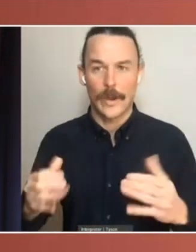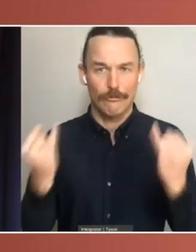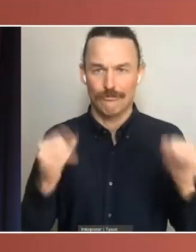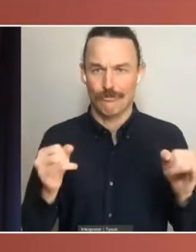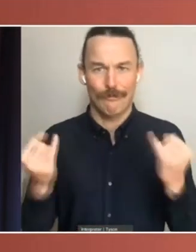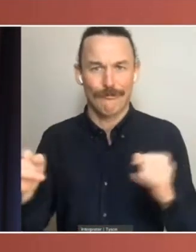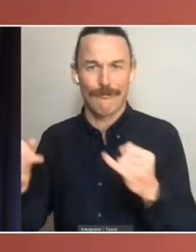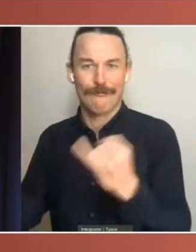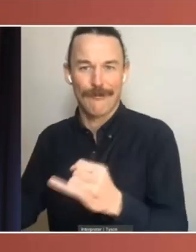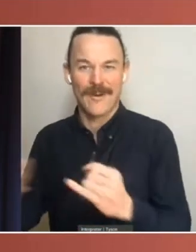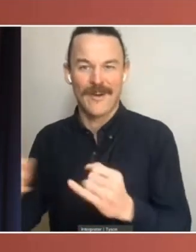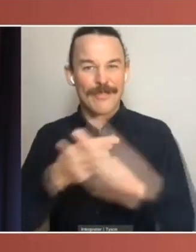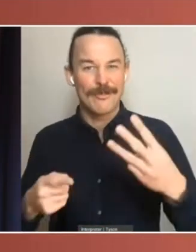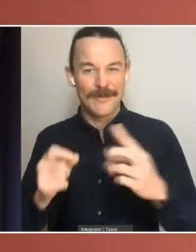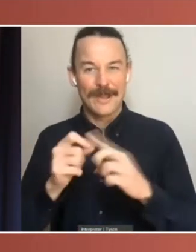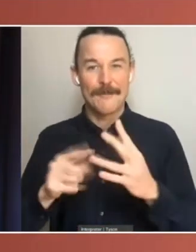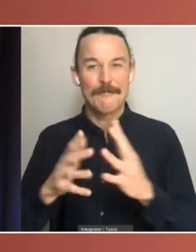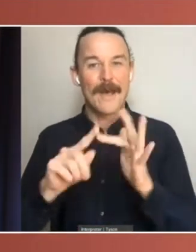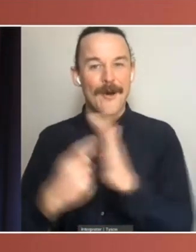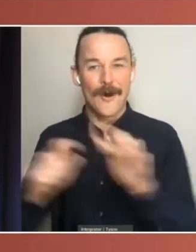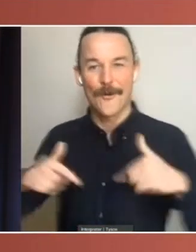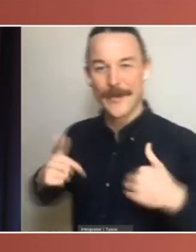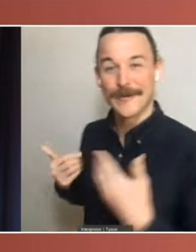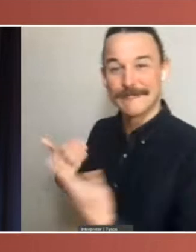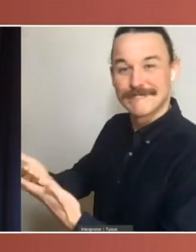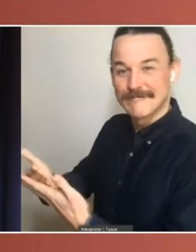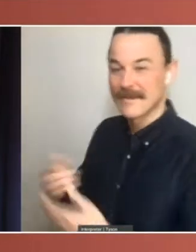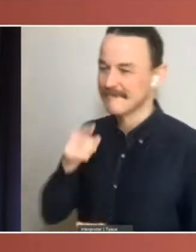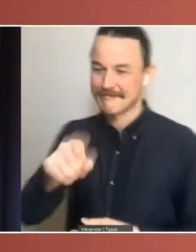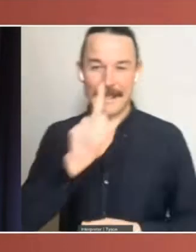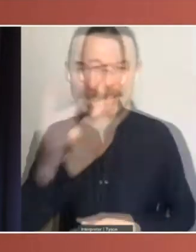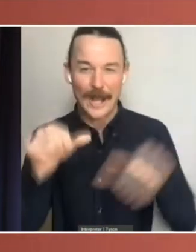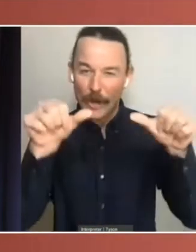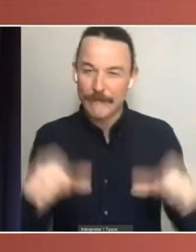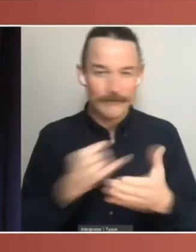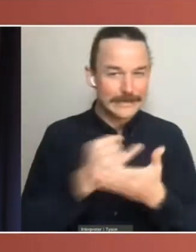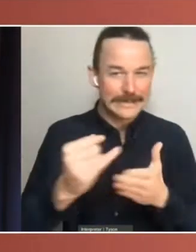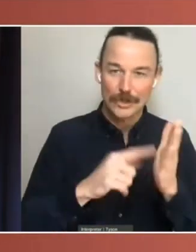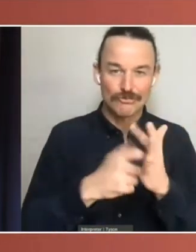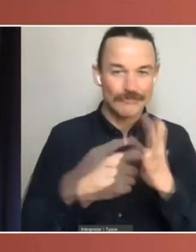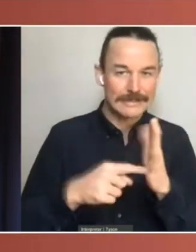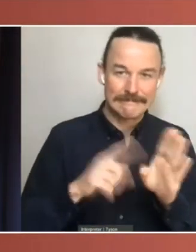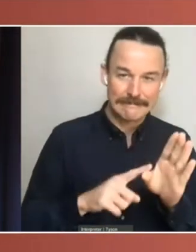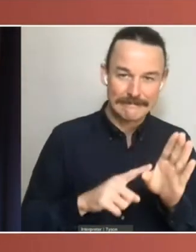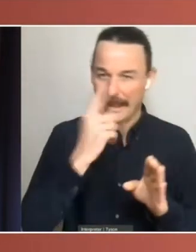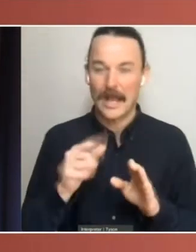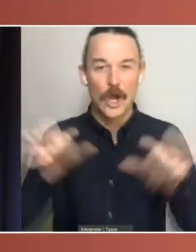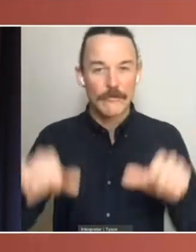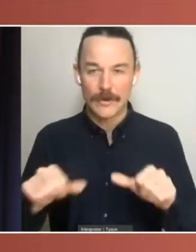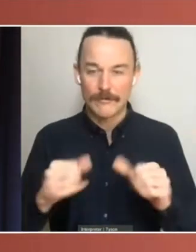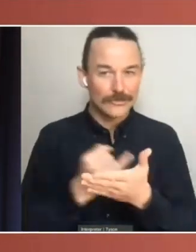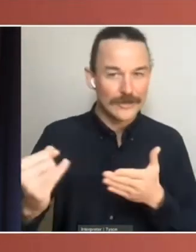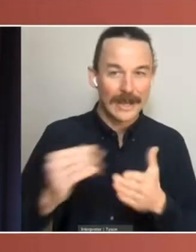Senate does not have. To confirm or reject treaties, to confirm or reject government appointments and to